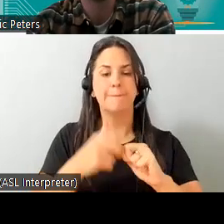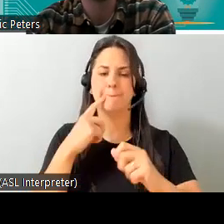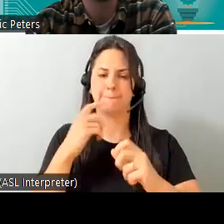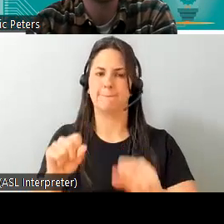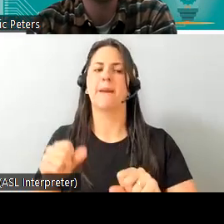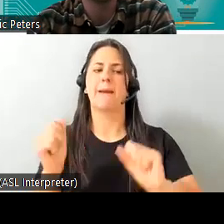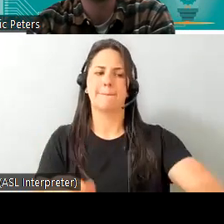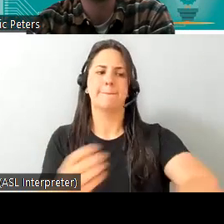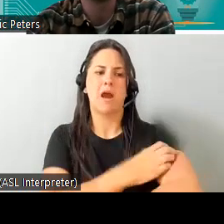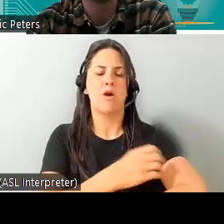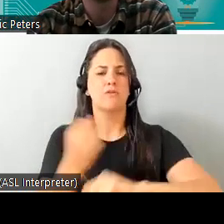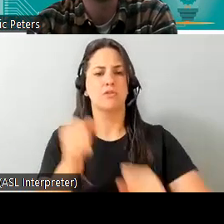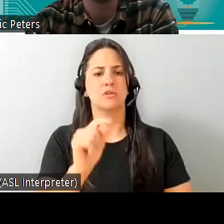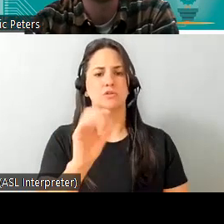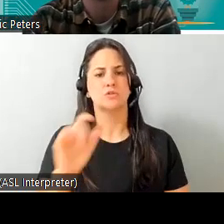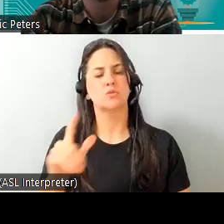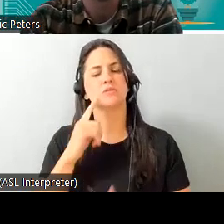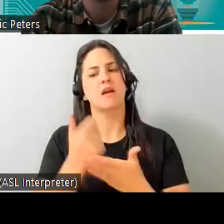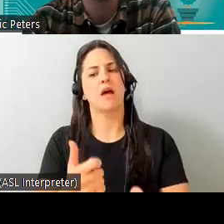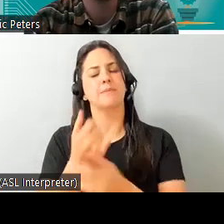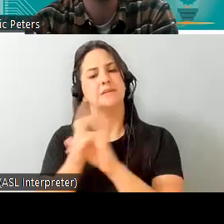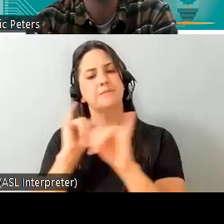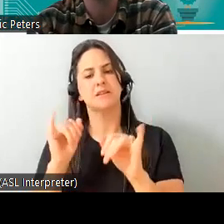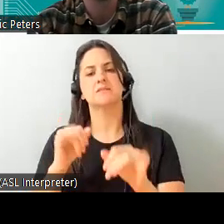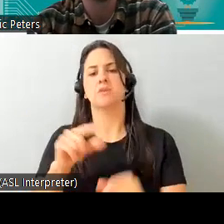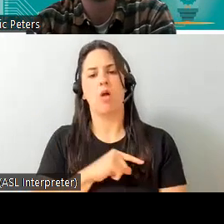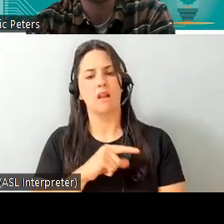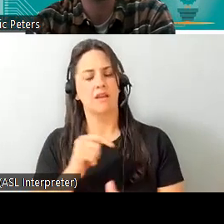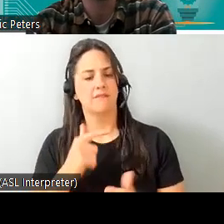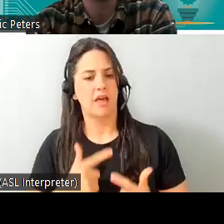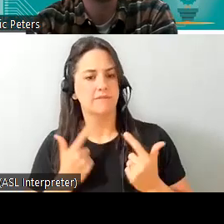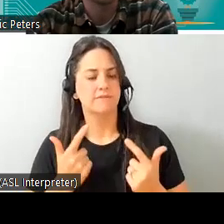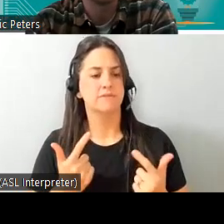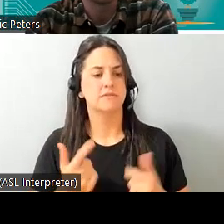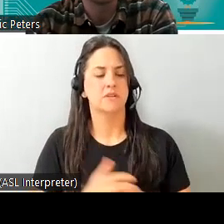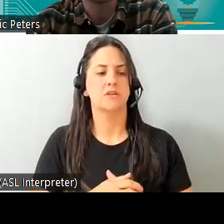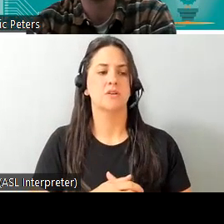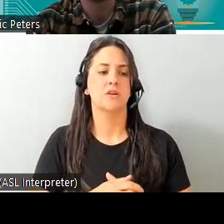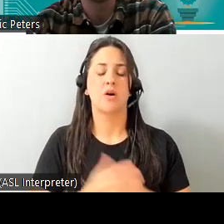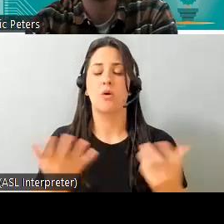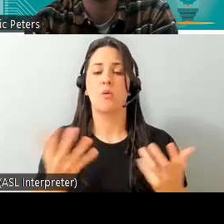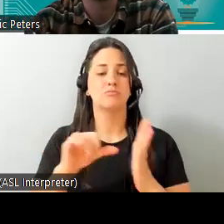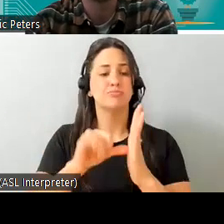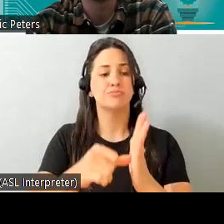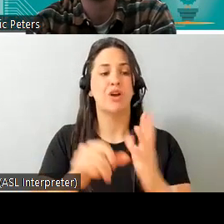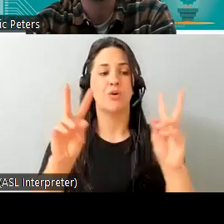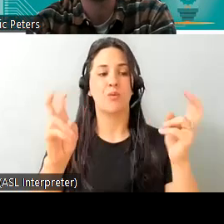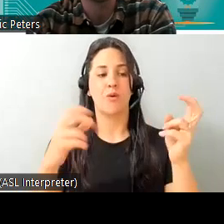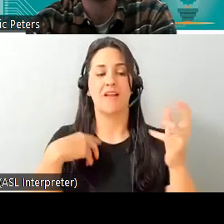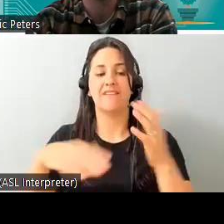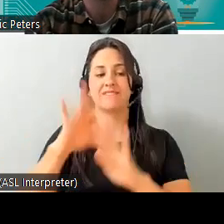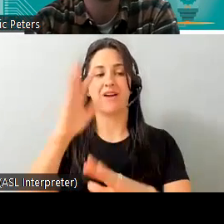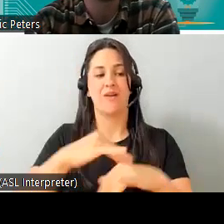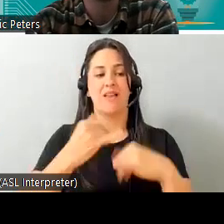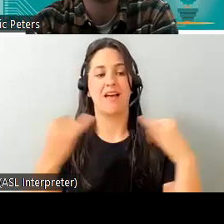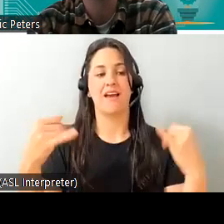that makes a difference in their independence and quality of life and i think nothing drives this point home more than a quote i found online from